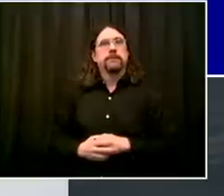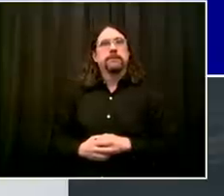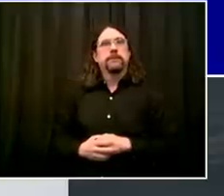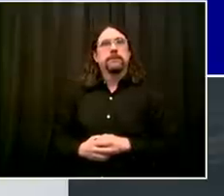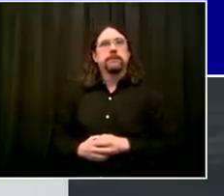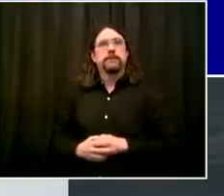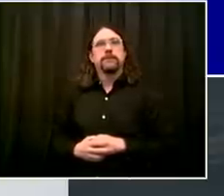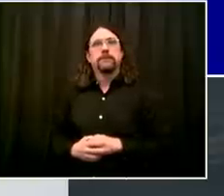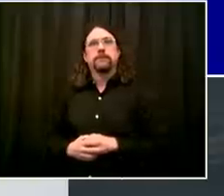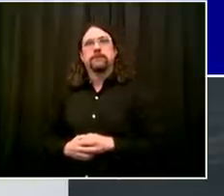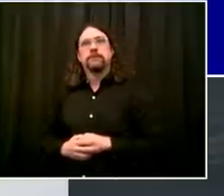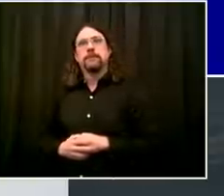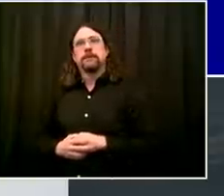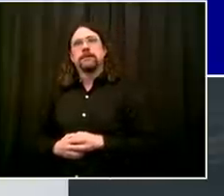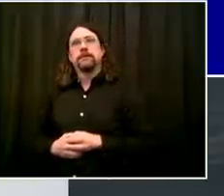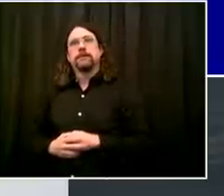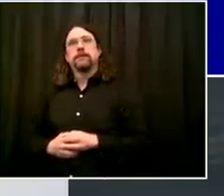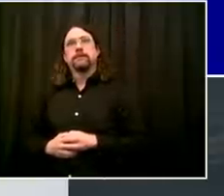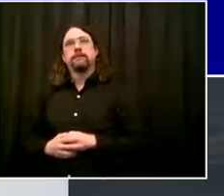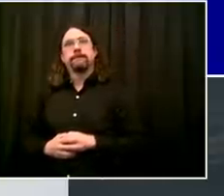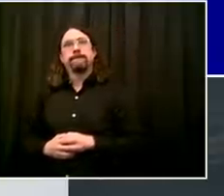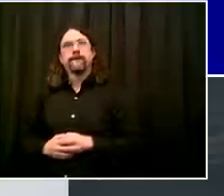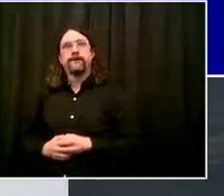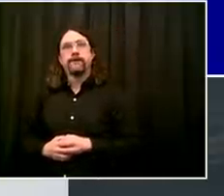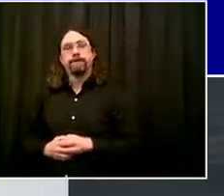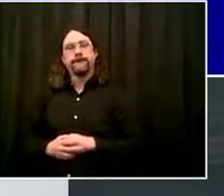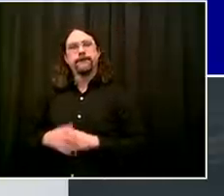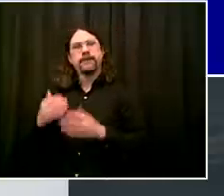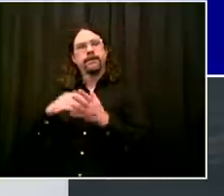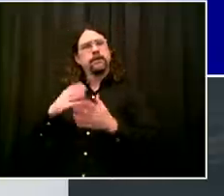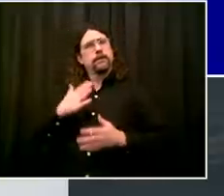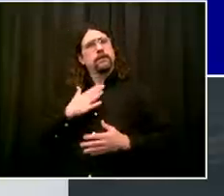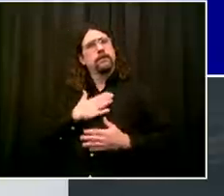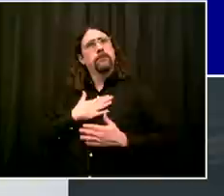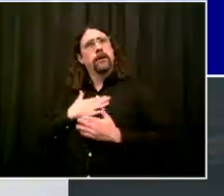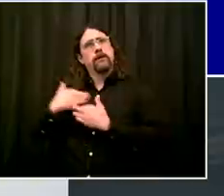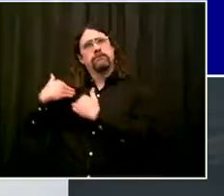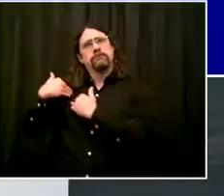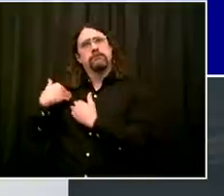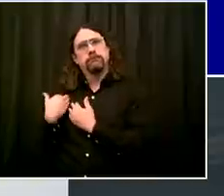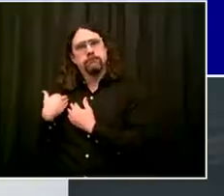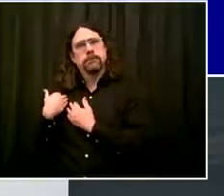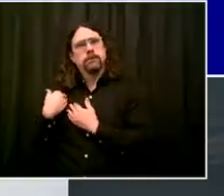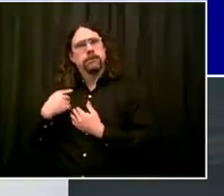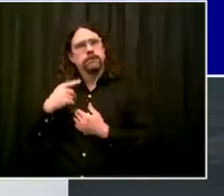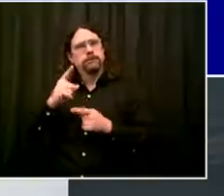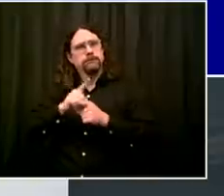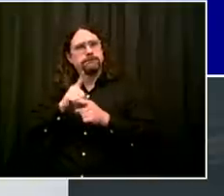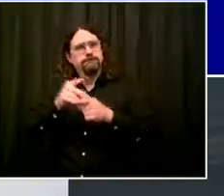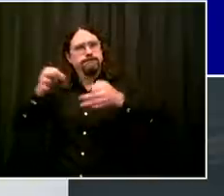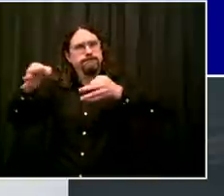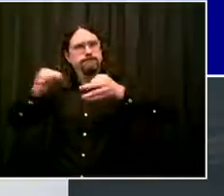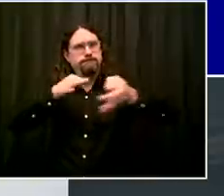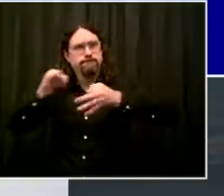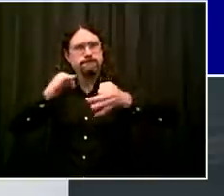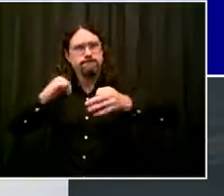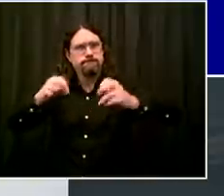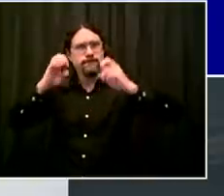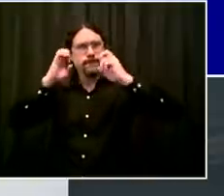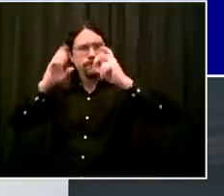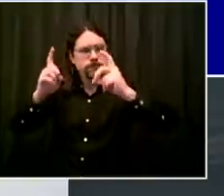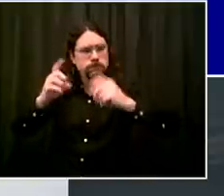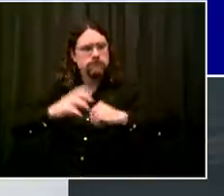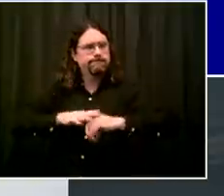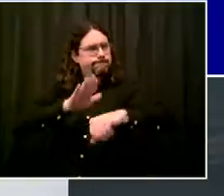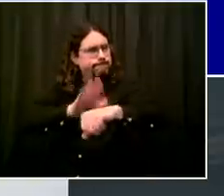a restart the right way, about taking smart steps, knowing what we should do, knowing what we shouldn't do, watching